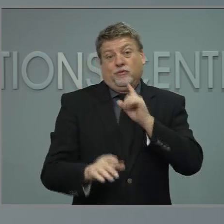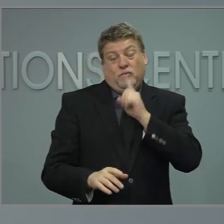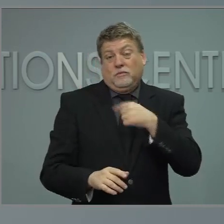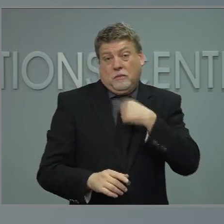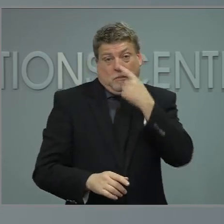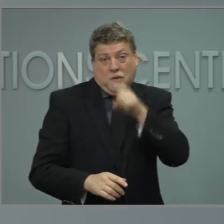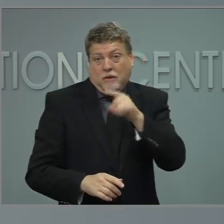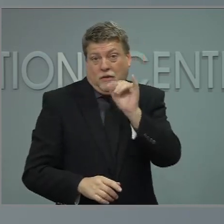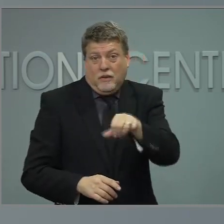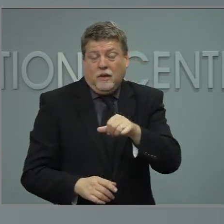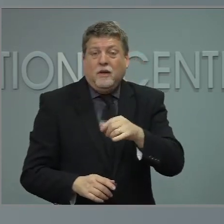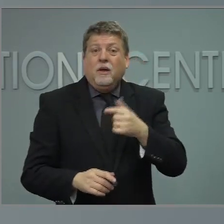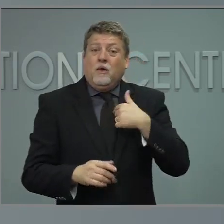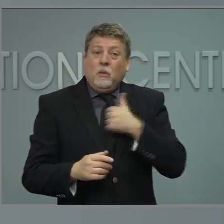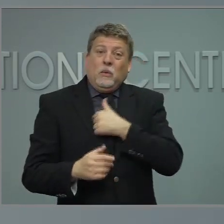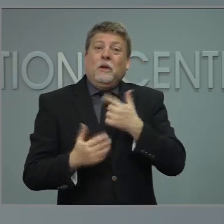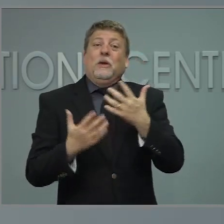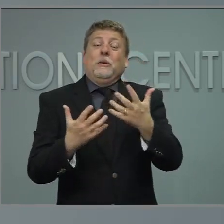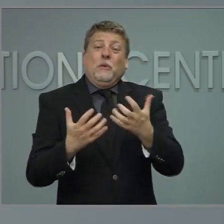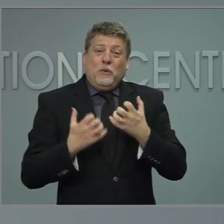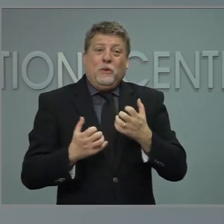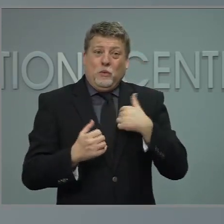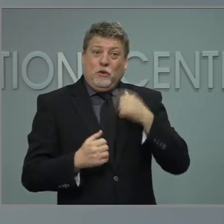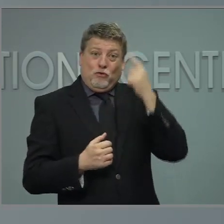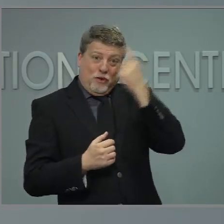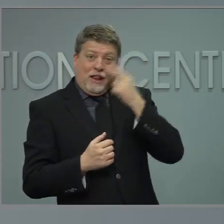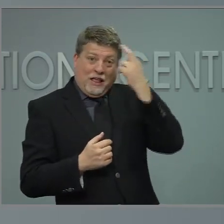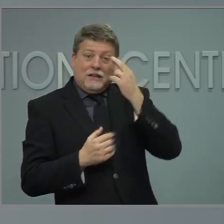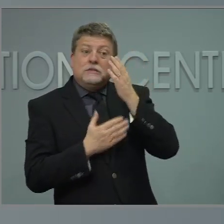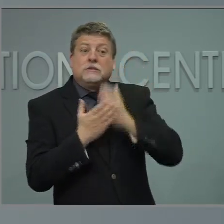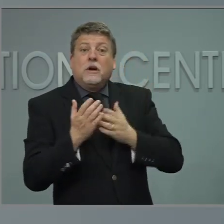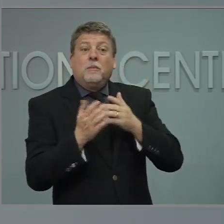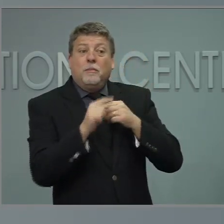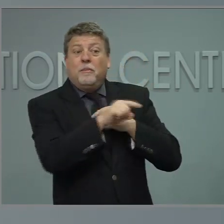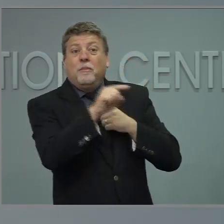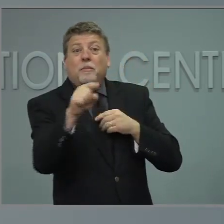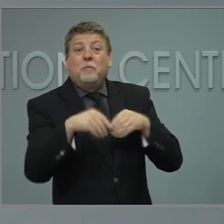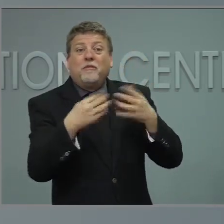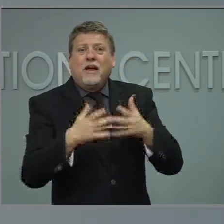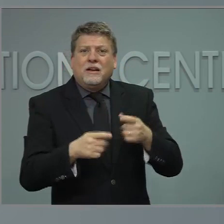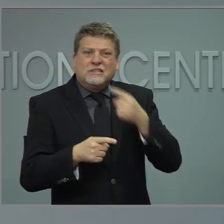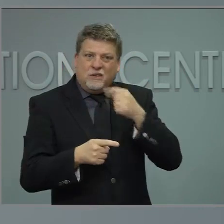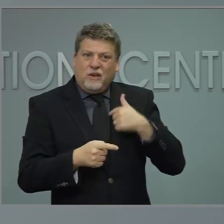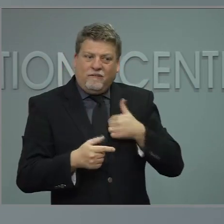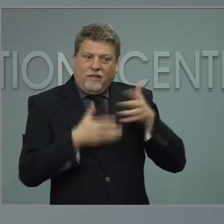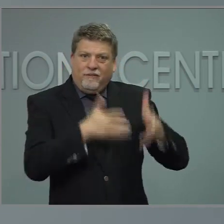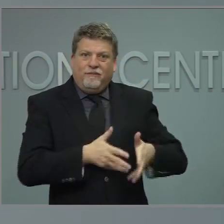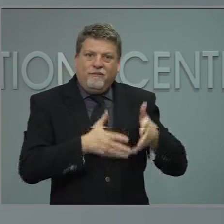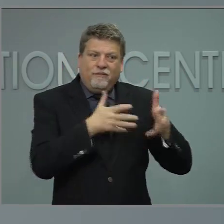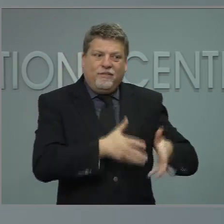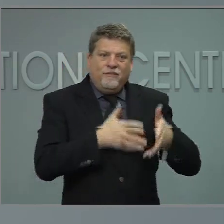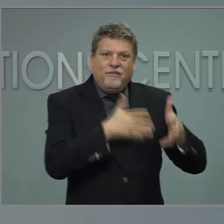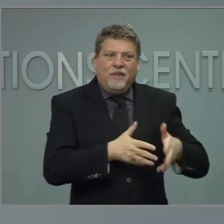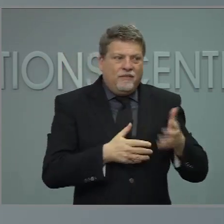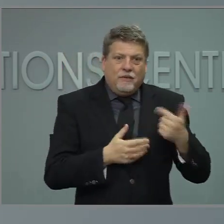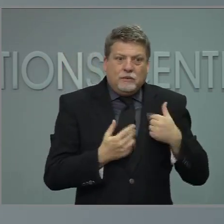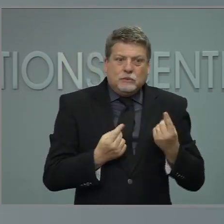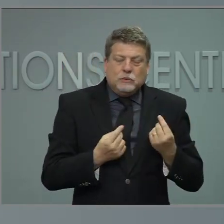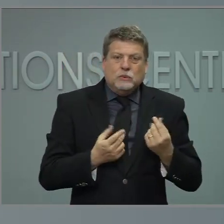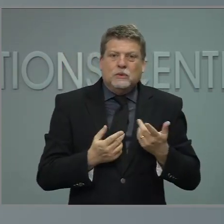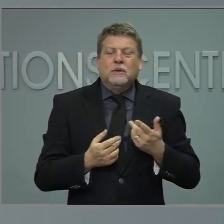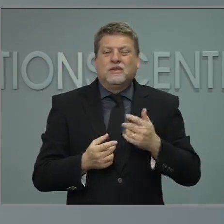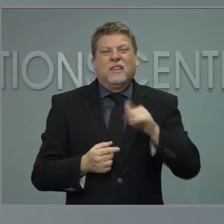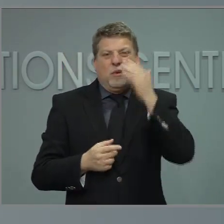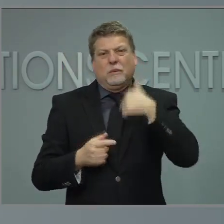we are moving to the rest of Group 4 and why we're going to go ahead and move to Group 5 on